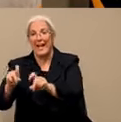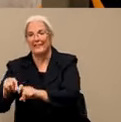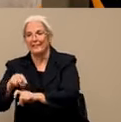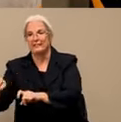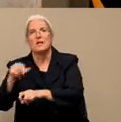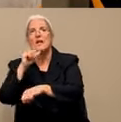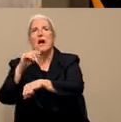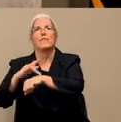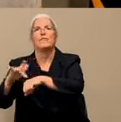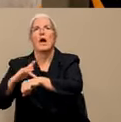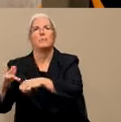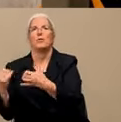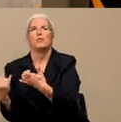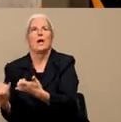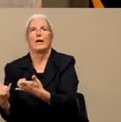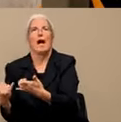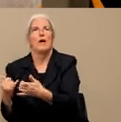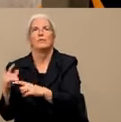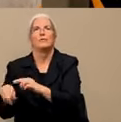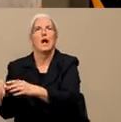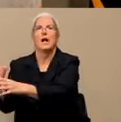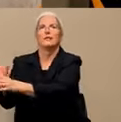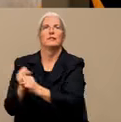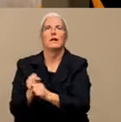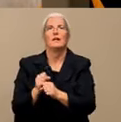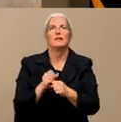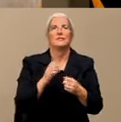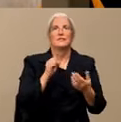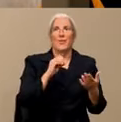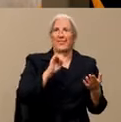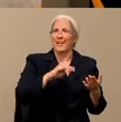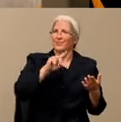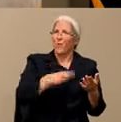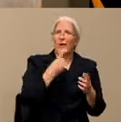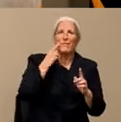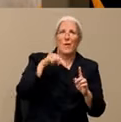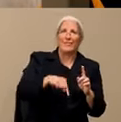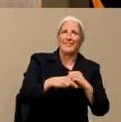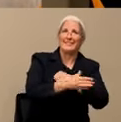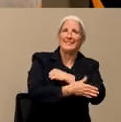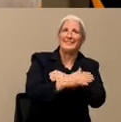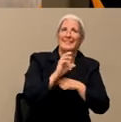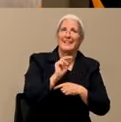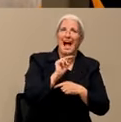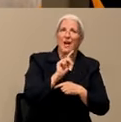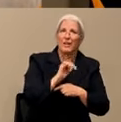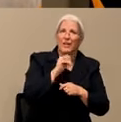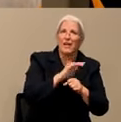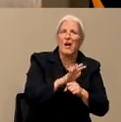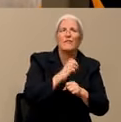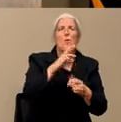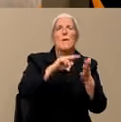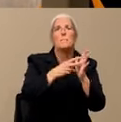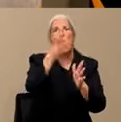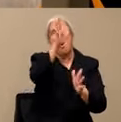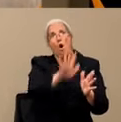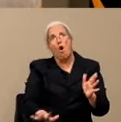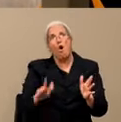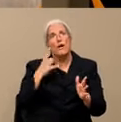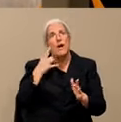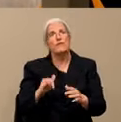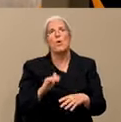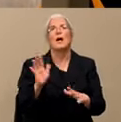Are those shortages unique to Stanislaus County, or is that something that's being seen in other places? Yeah, no, no, it's actually worldwide.